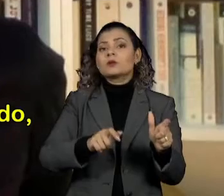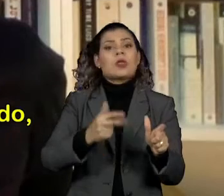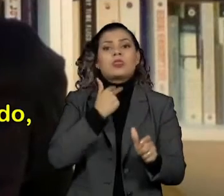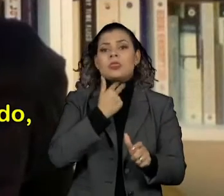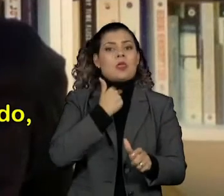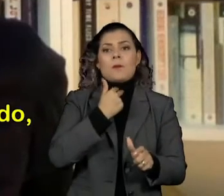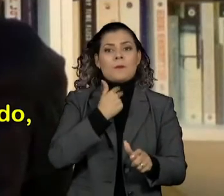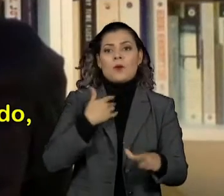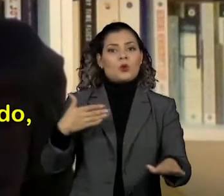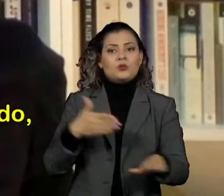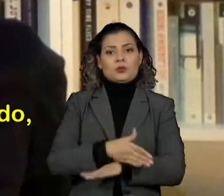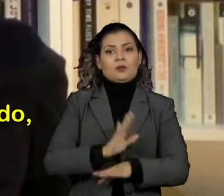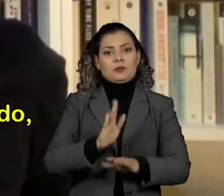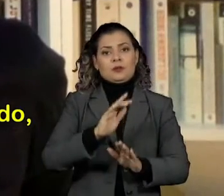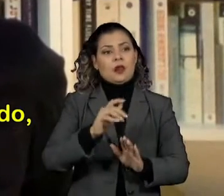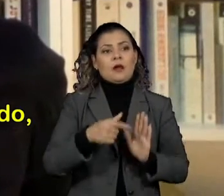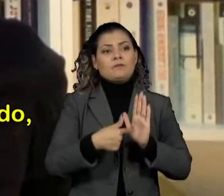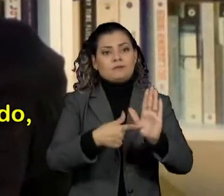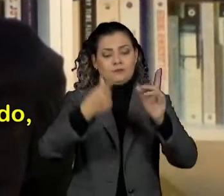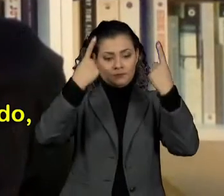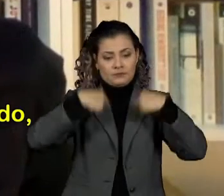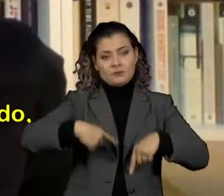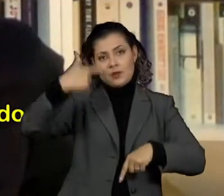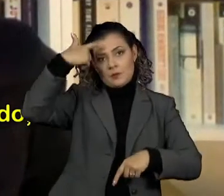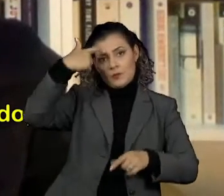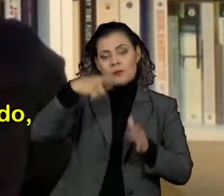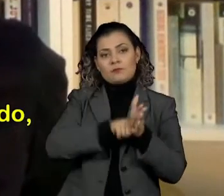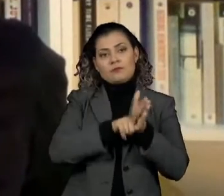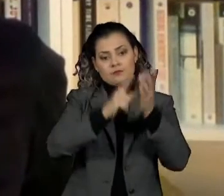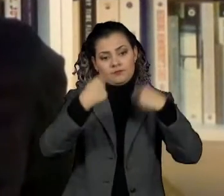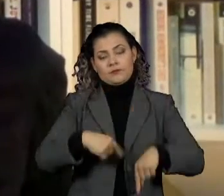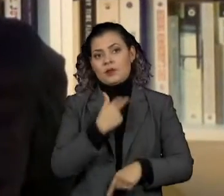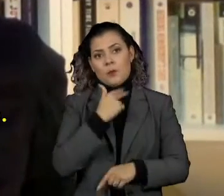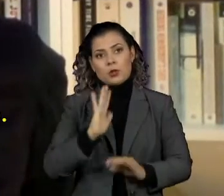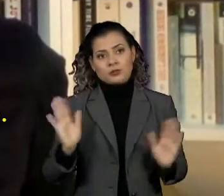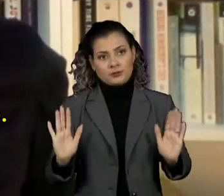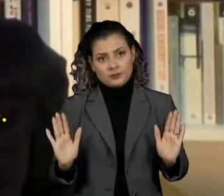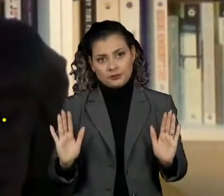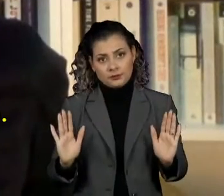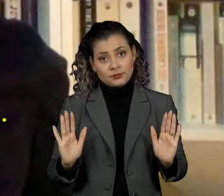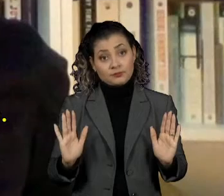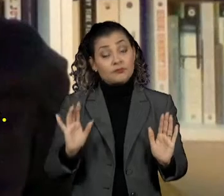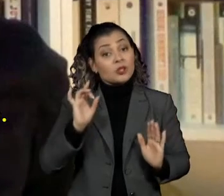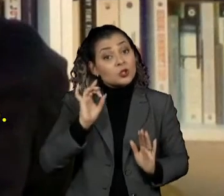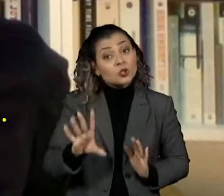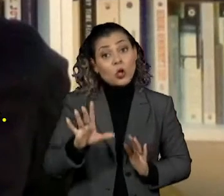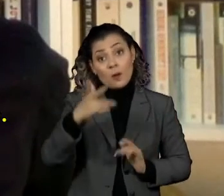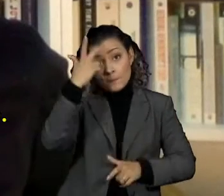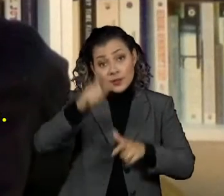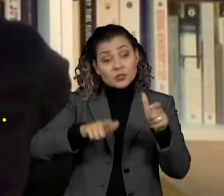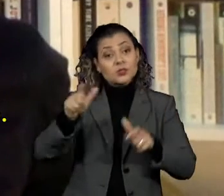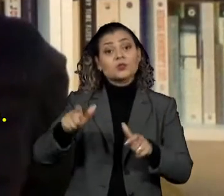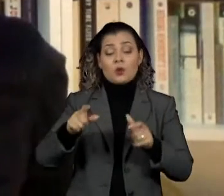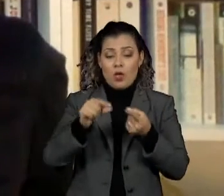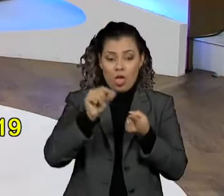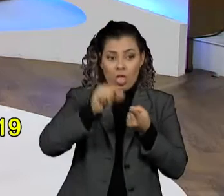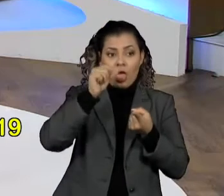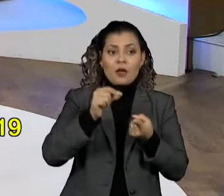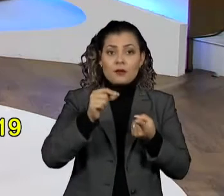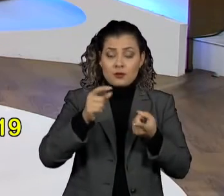cannot enter those wards without a test, unless you're tested negative.